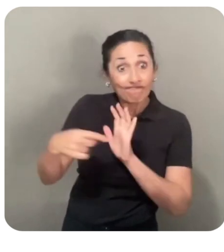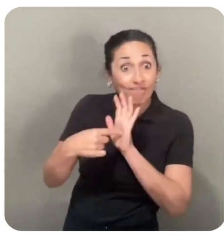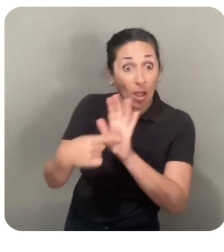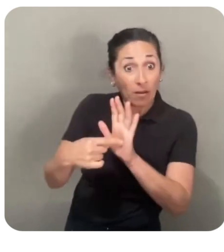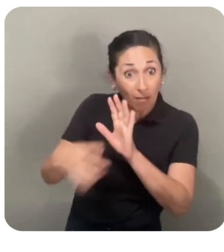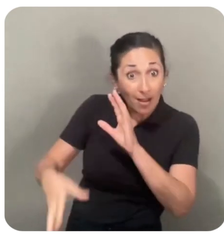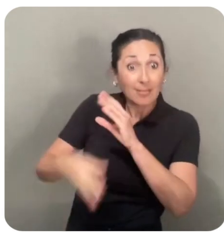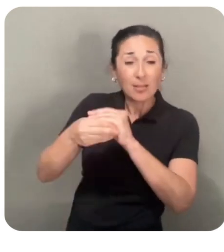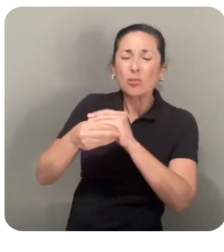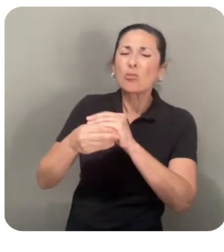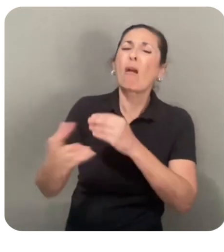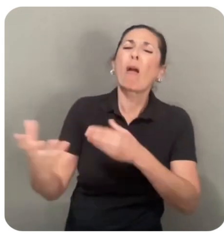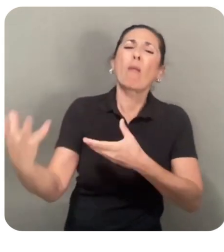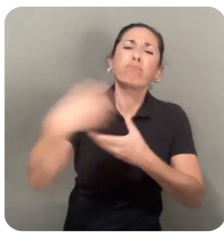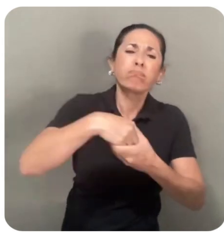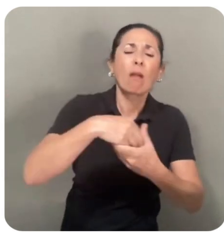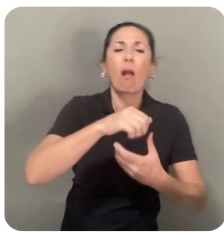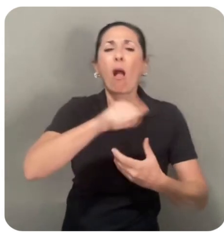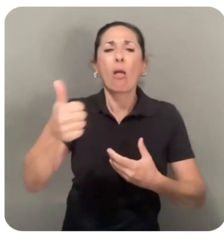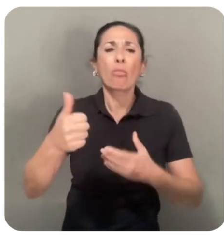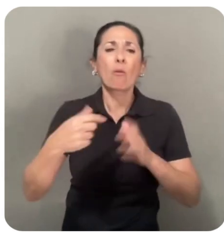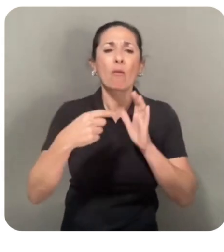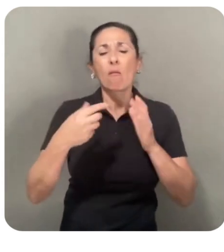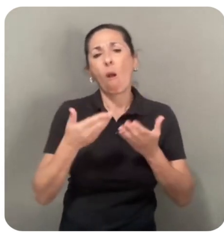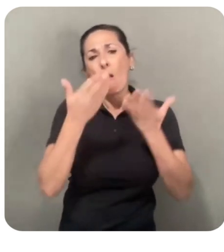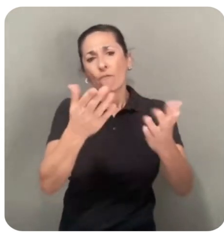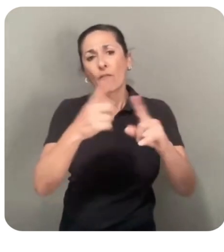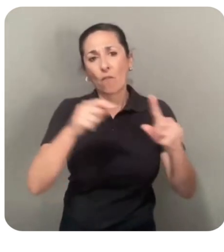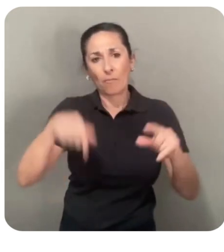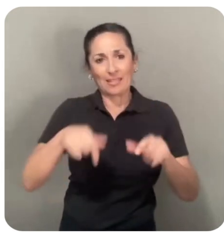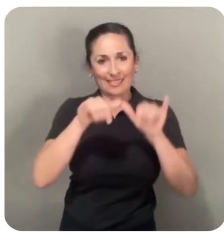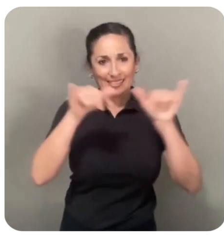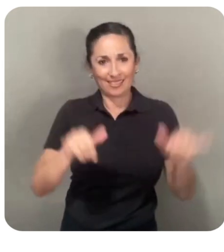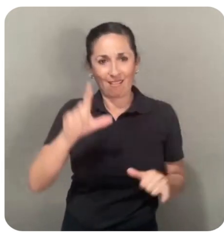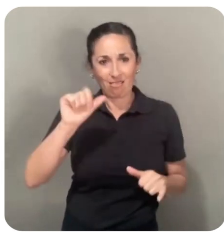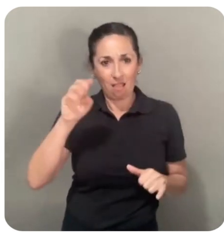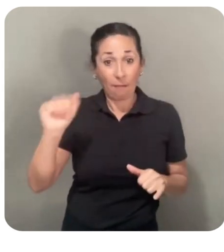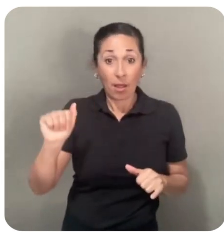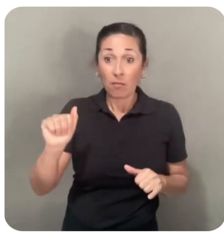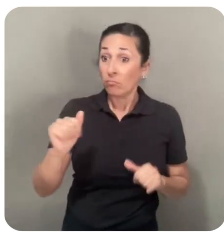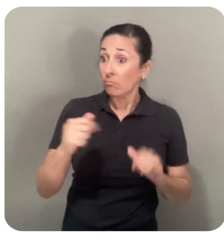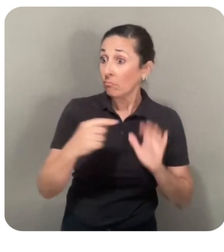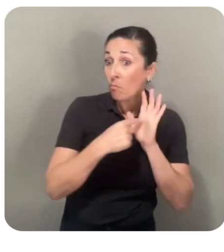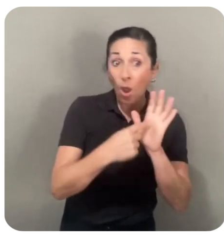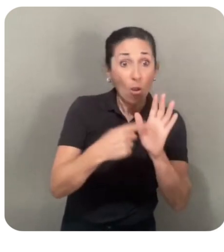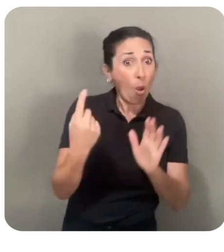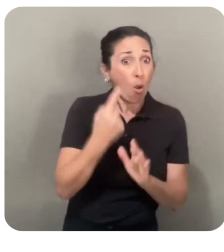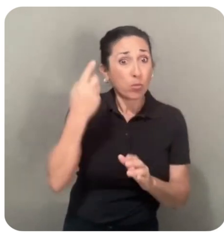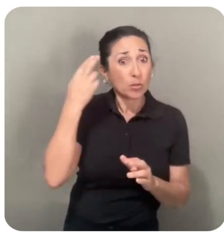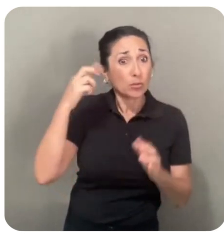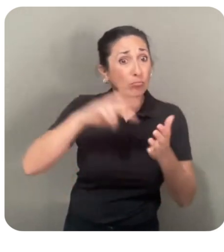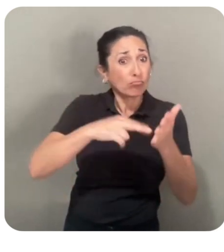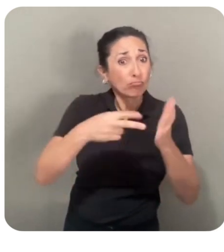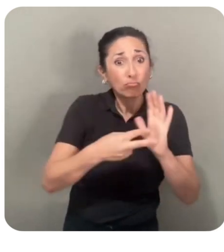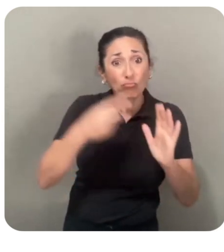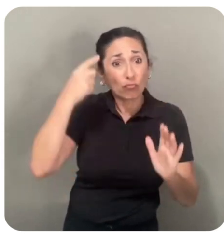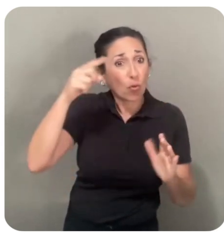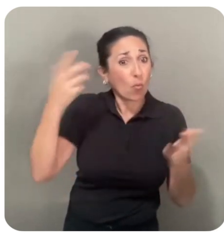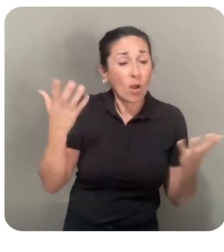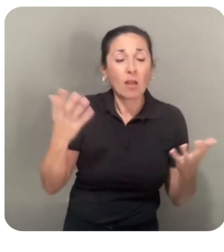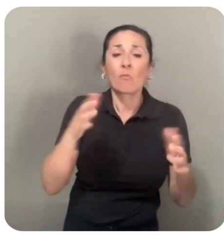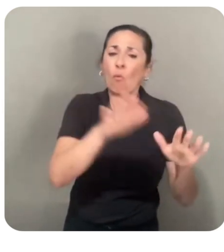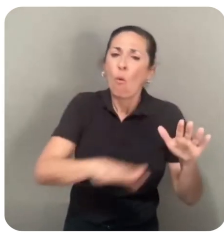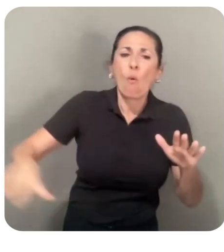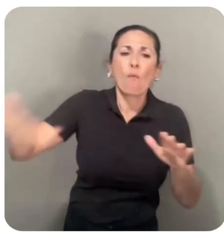also bring together all of our offerings with the Llama system. Llama models were always intended to work as a part of an overall